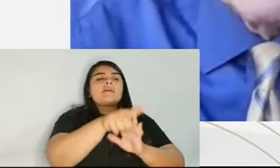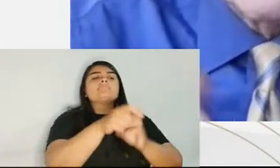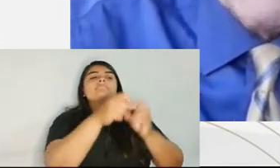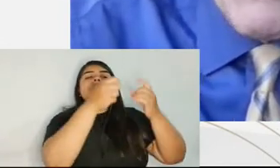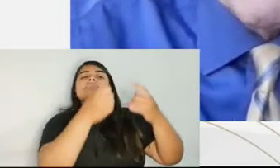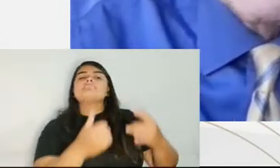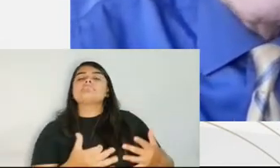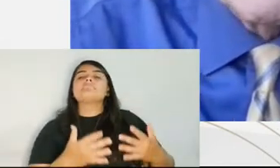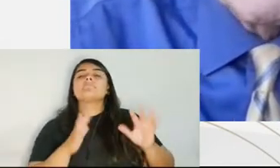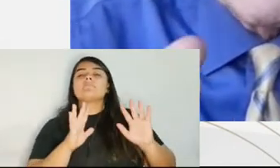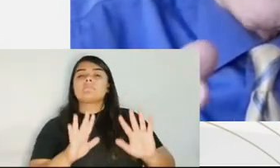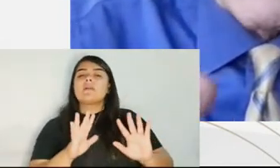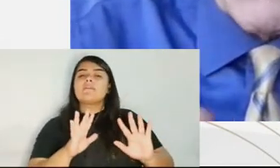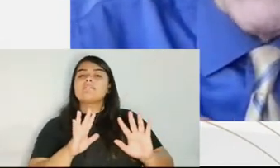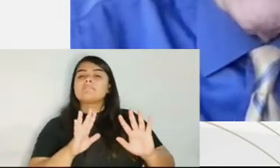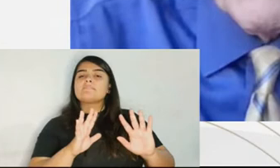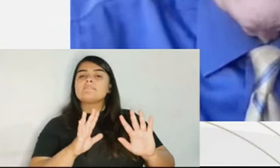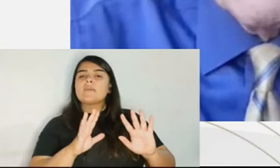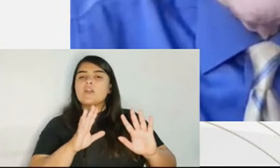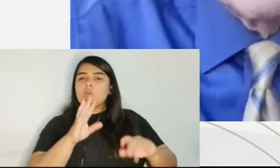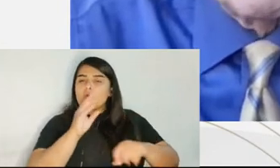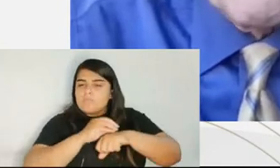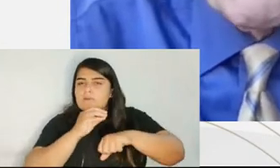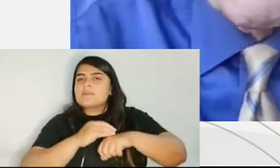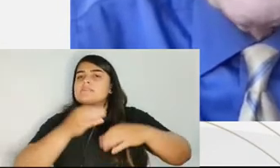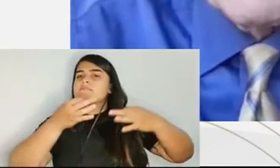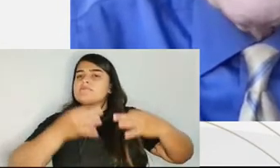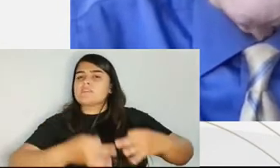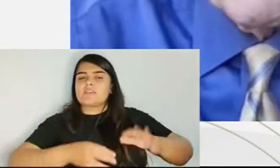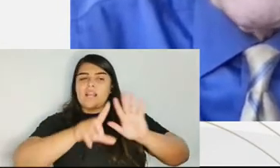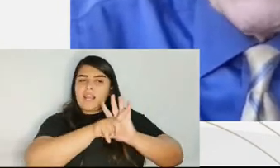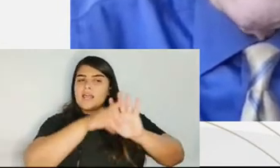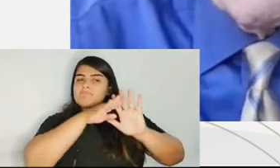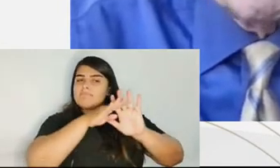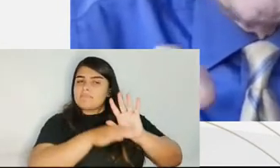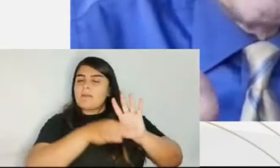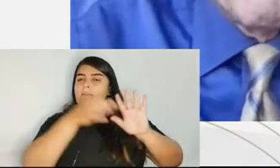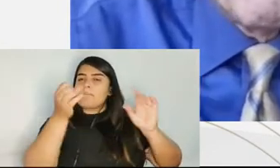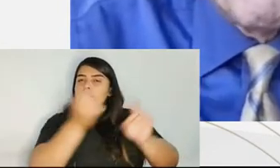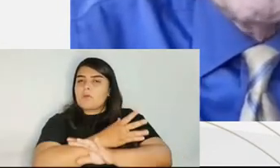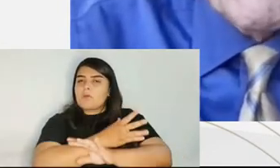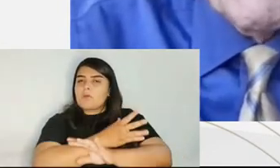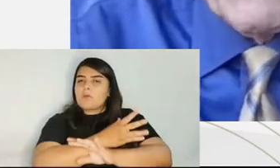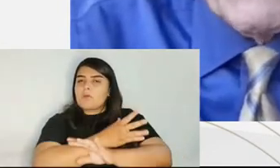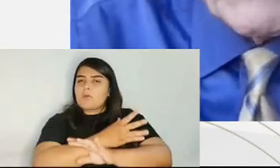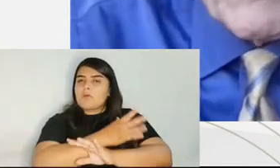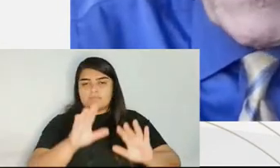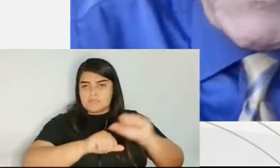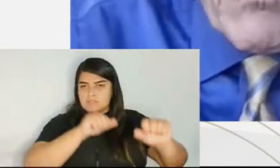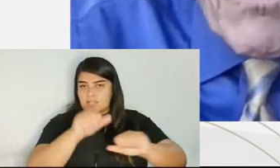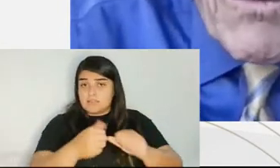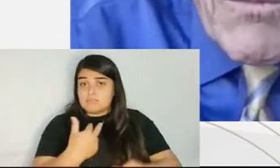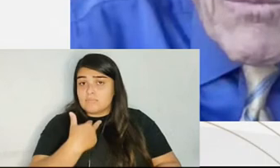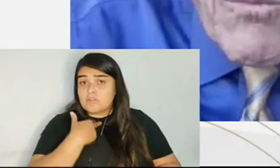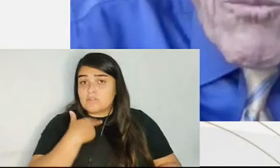1980s, Congress determined that in the federal system, all criminal